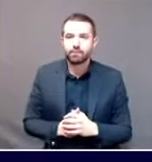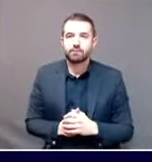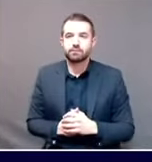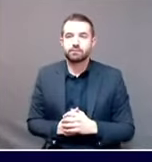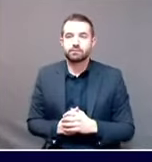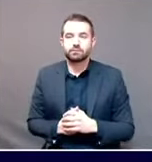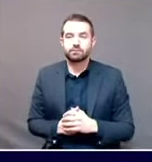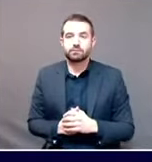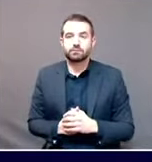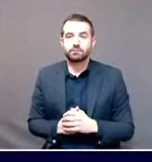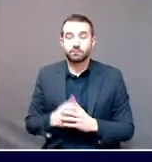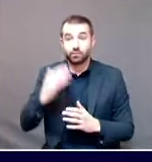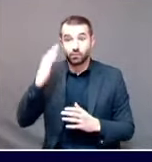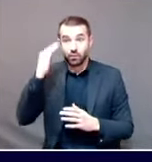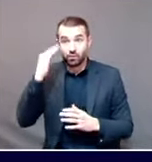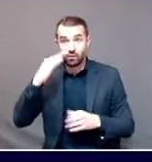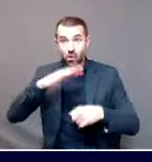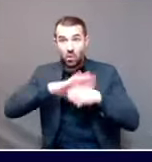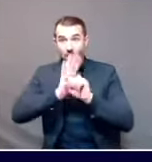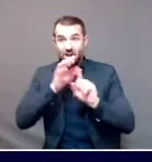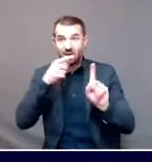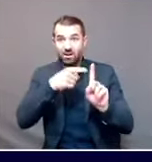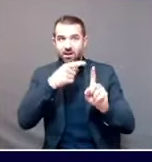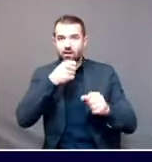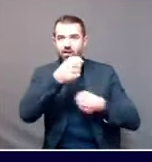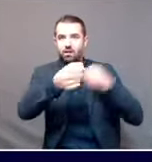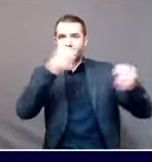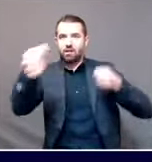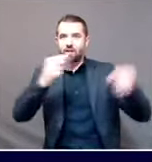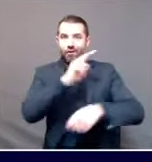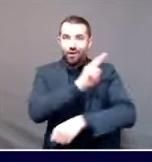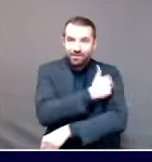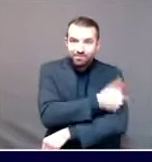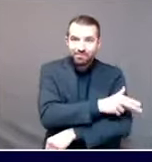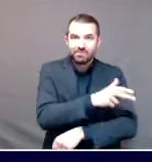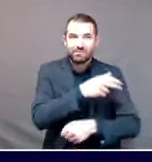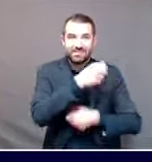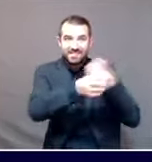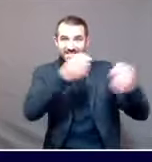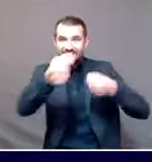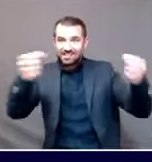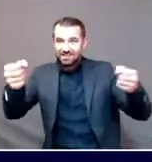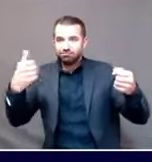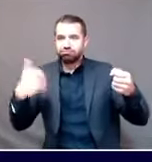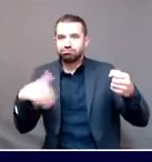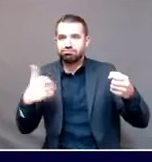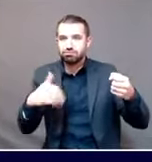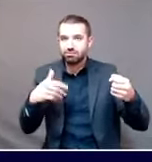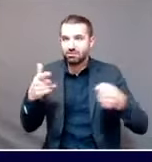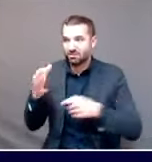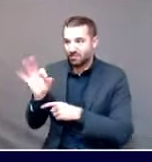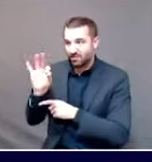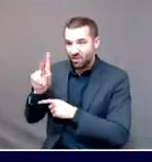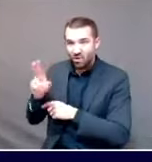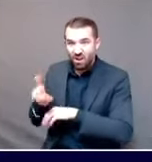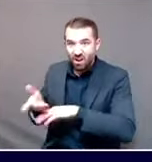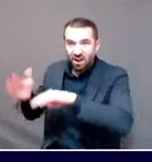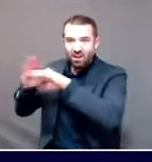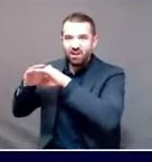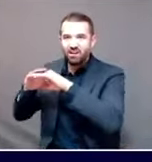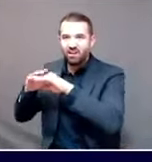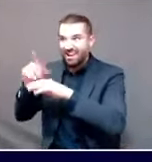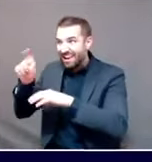hospitalizations is a twin pandemic, a twindemic of COVID-19 with influenza by its side.